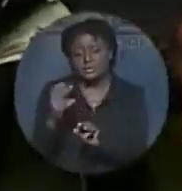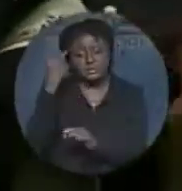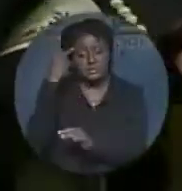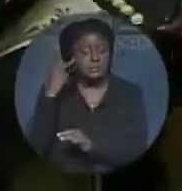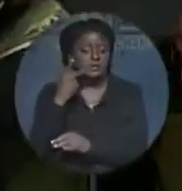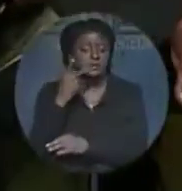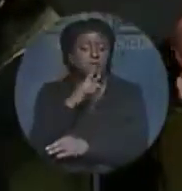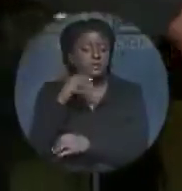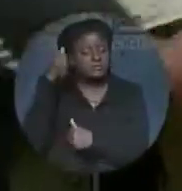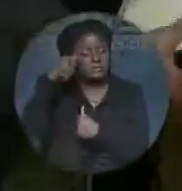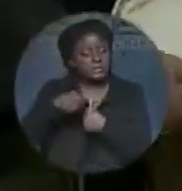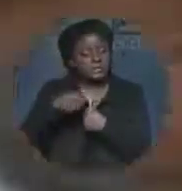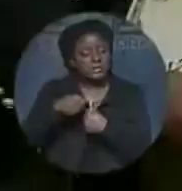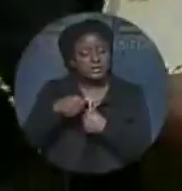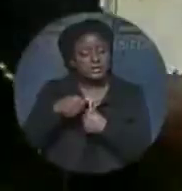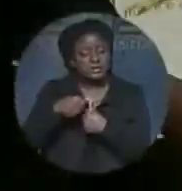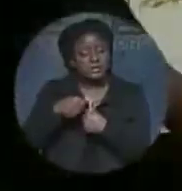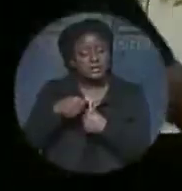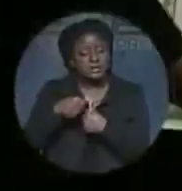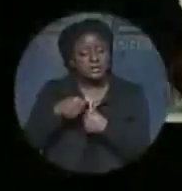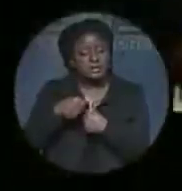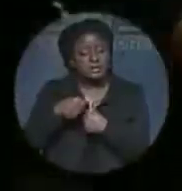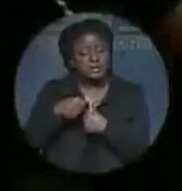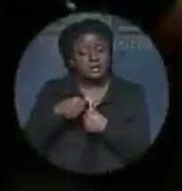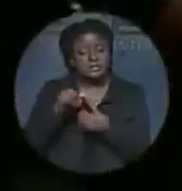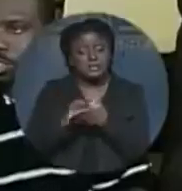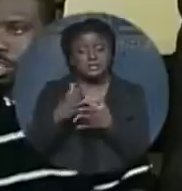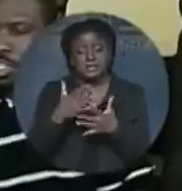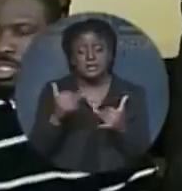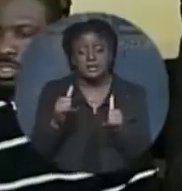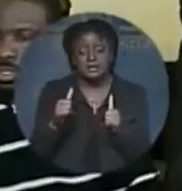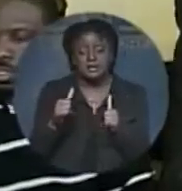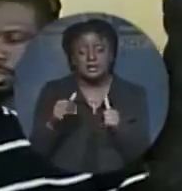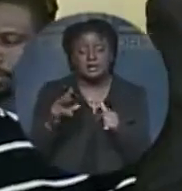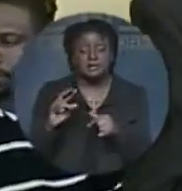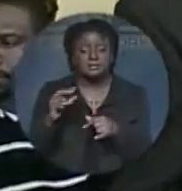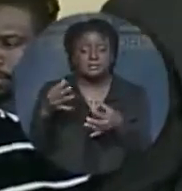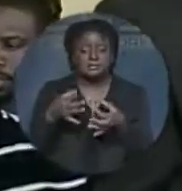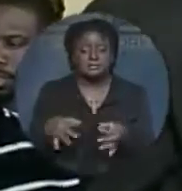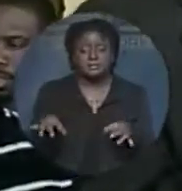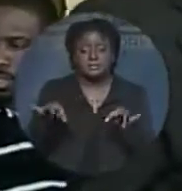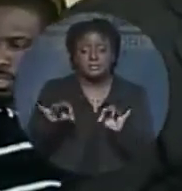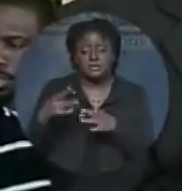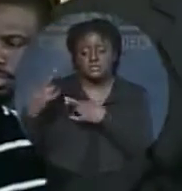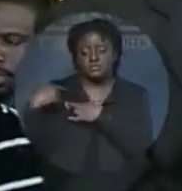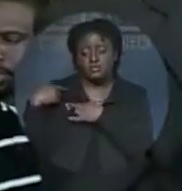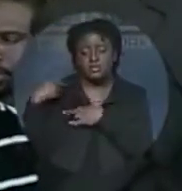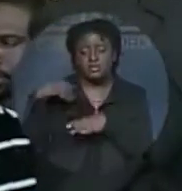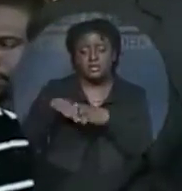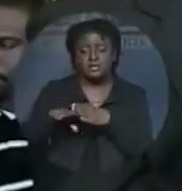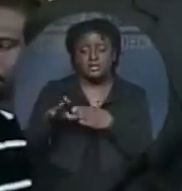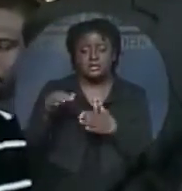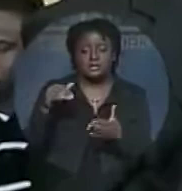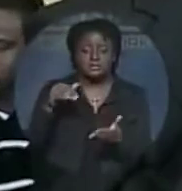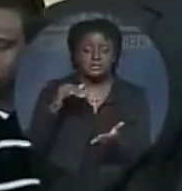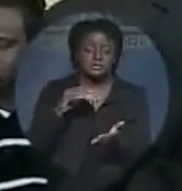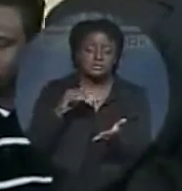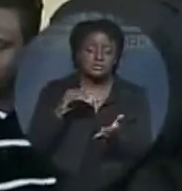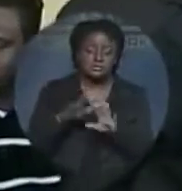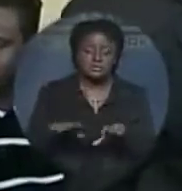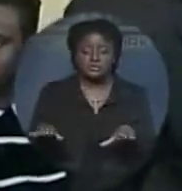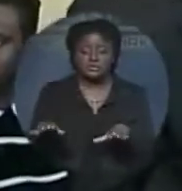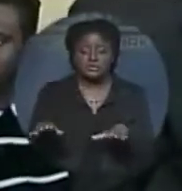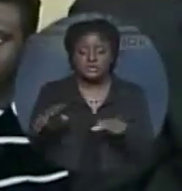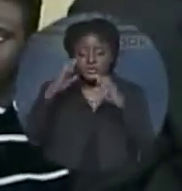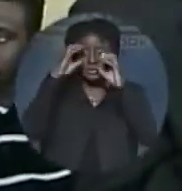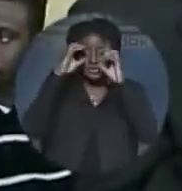child's education. Parents, I wish to encourage you to create the correct environment for your children's educational